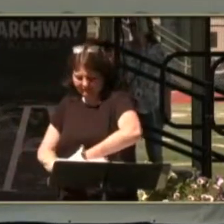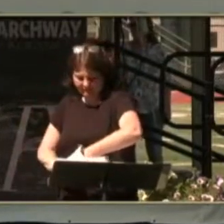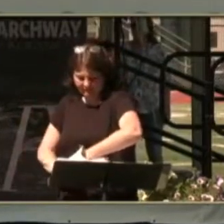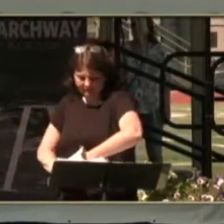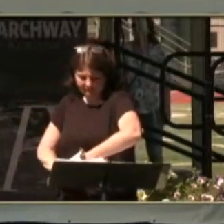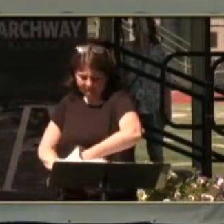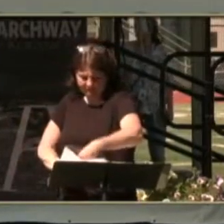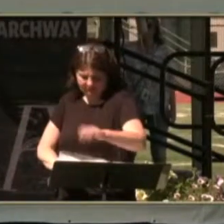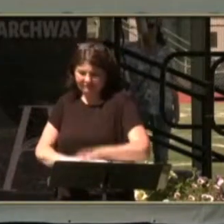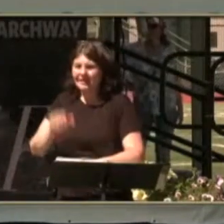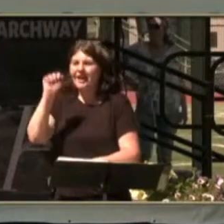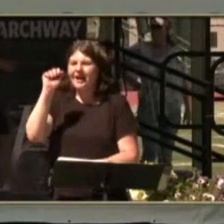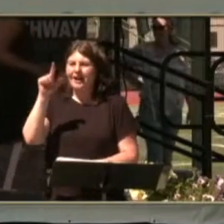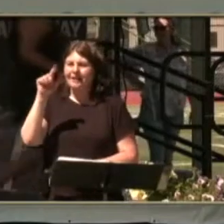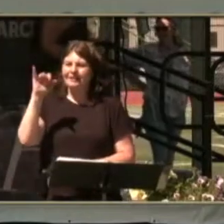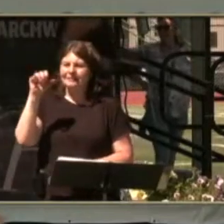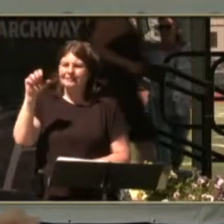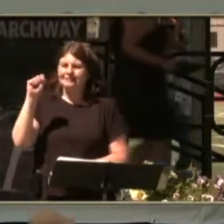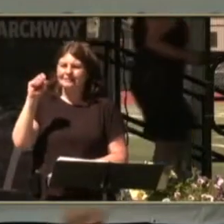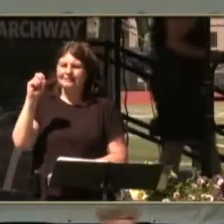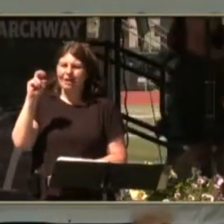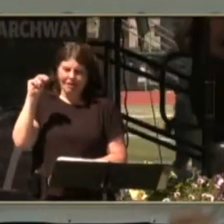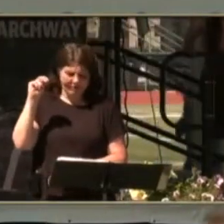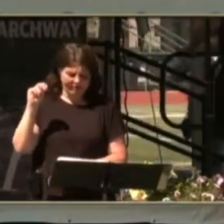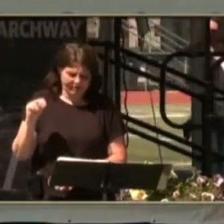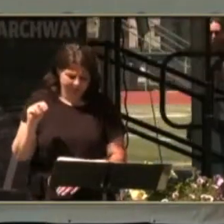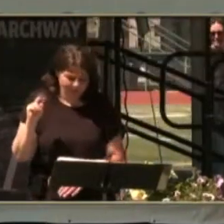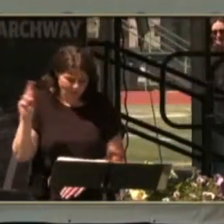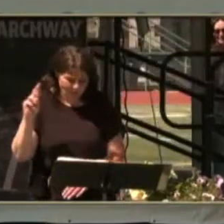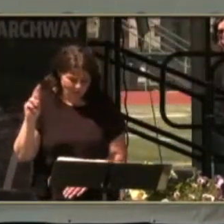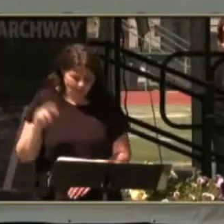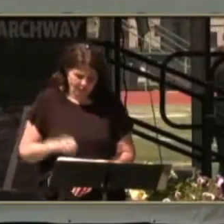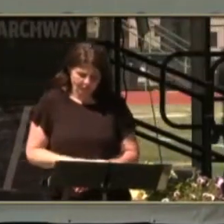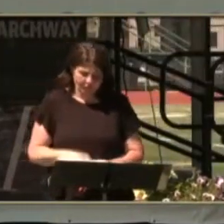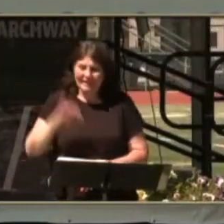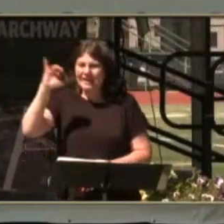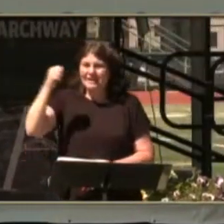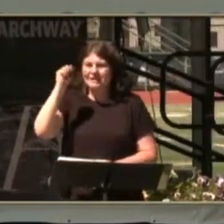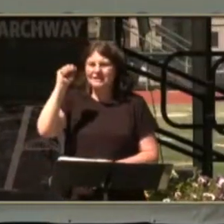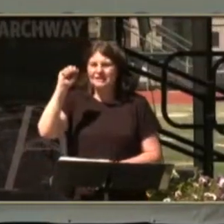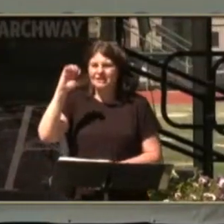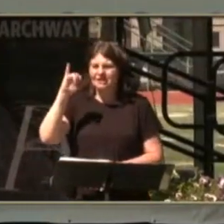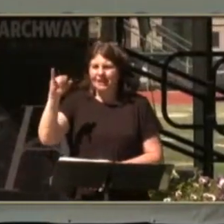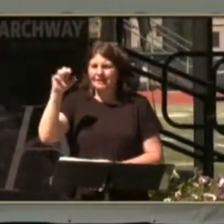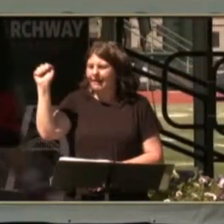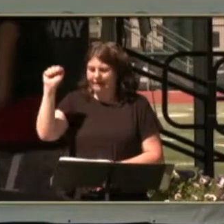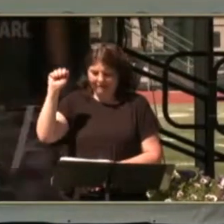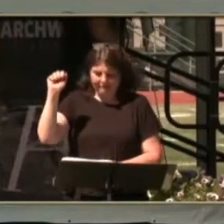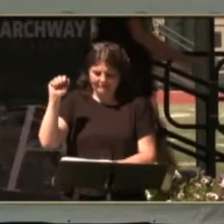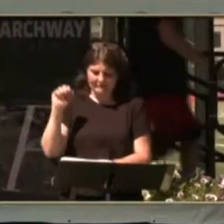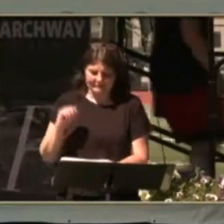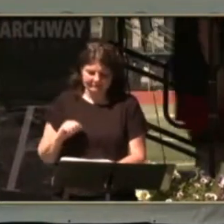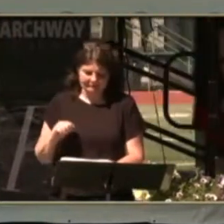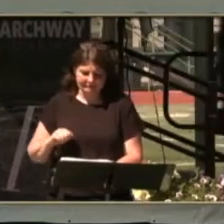Allison Rowe Jay Ames